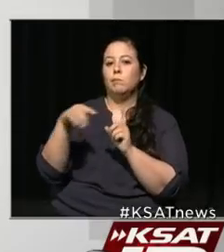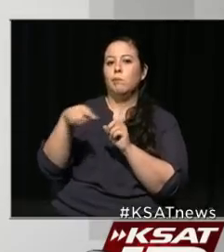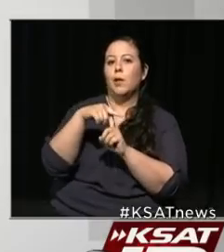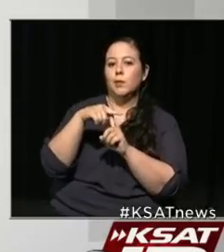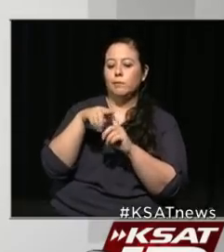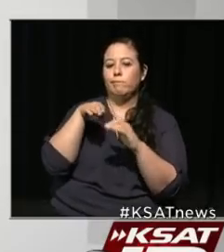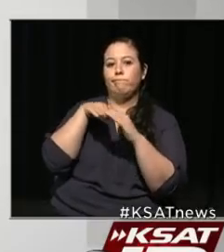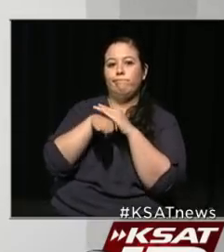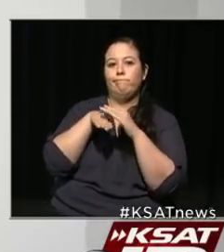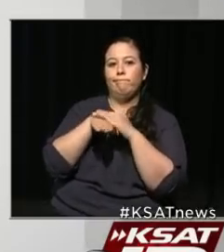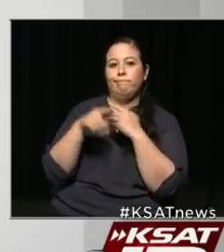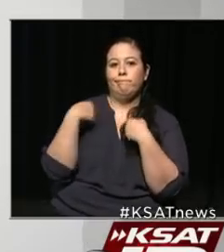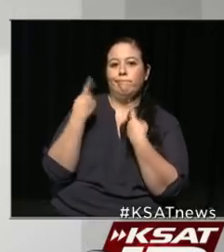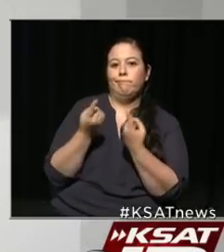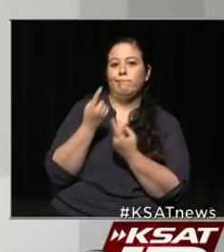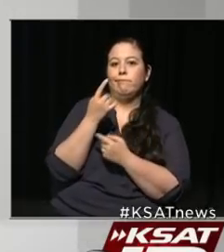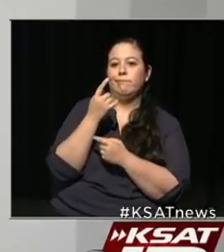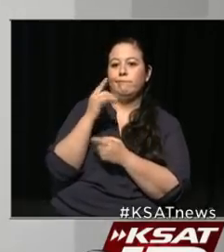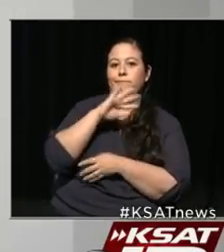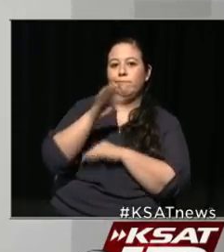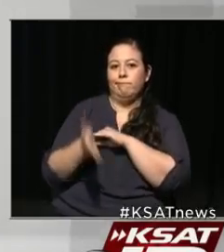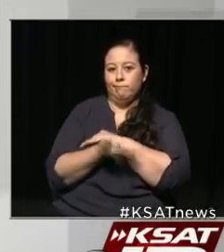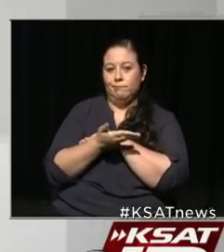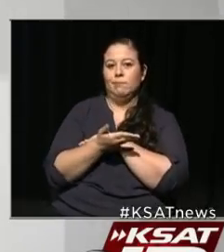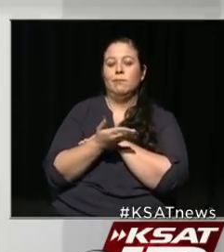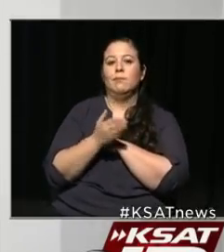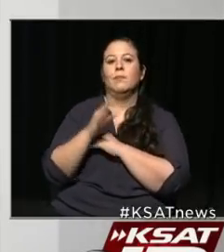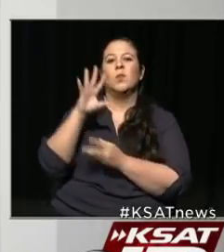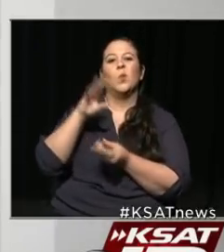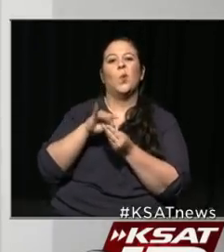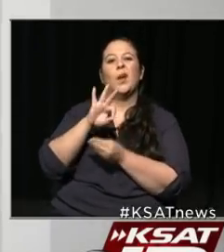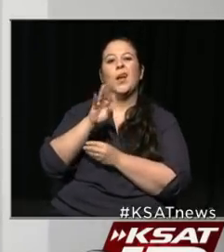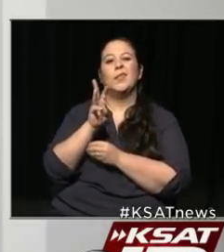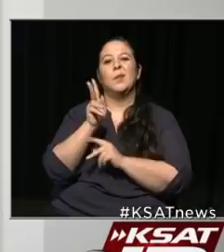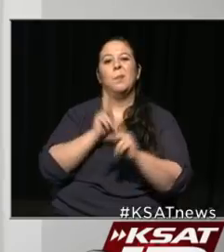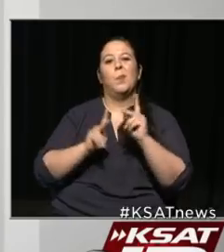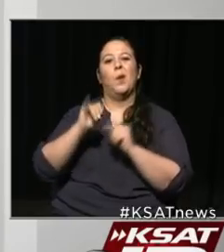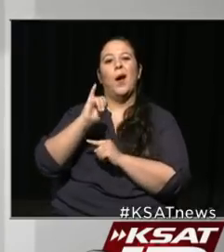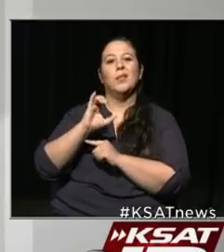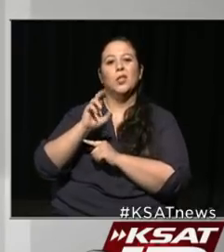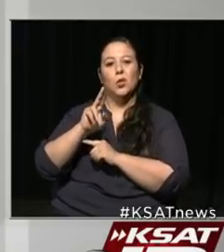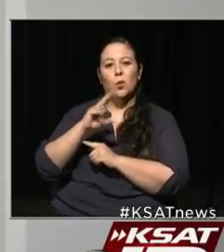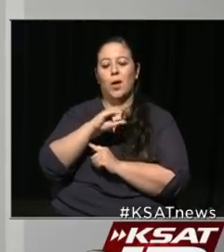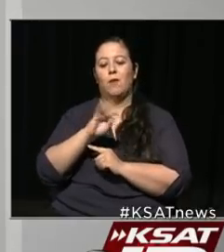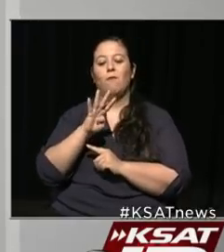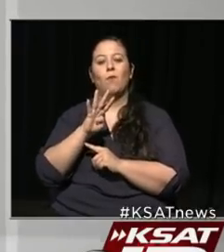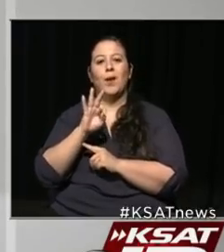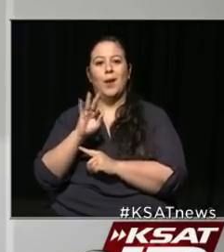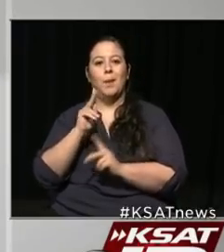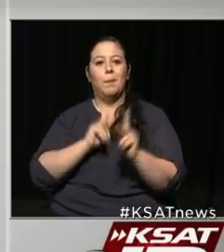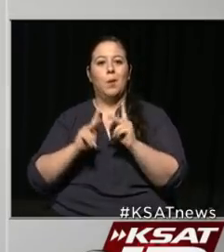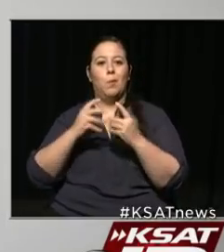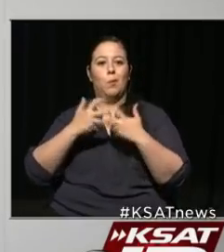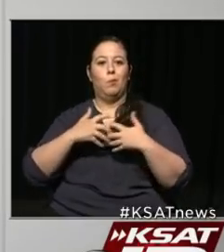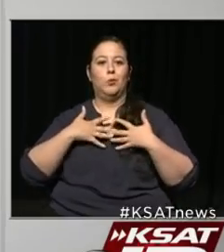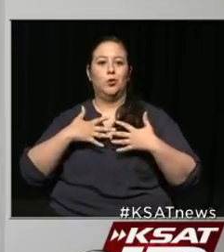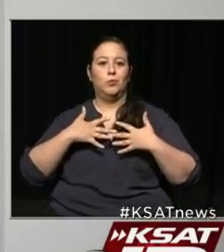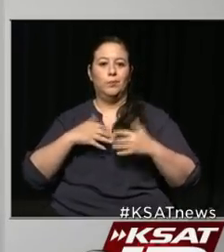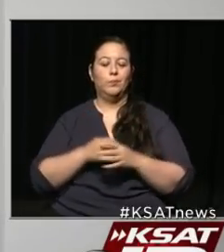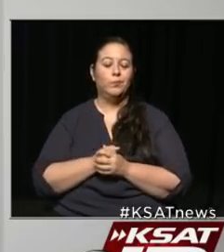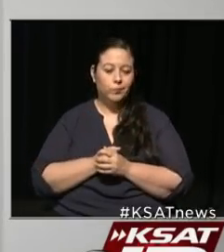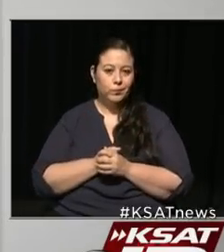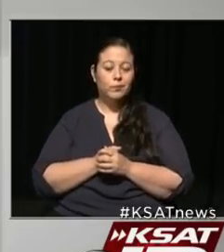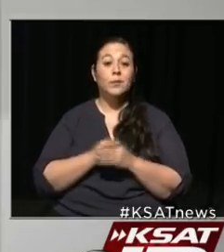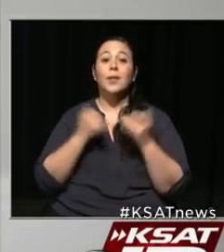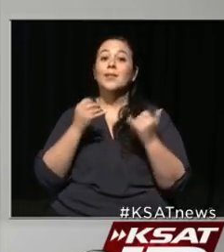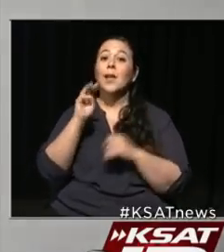over the last 24 hours. We have 96 patients in the ICU and 49 patients on ventilators. It's Monday,